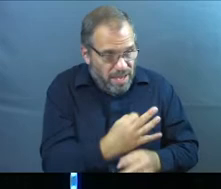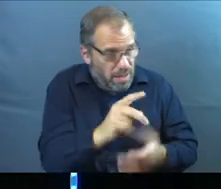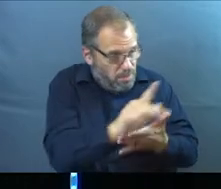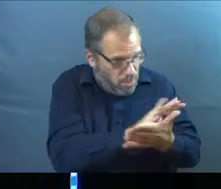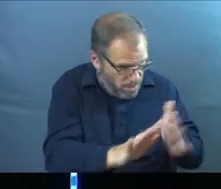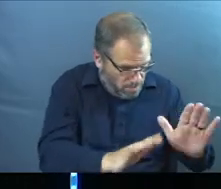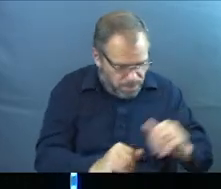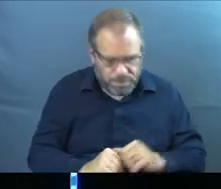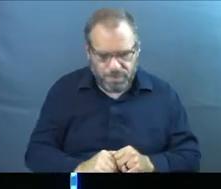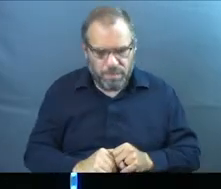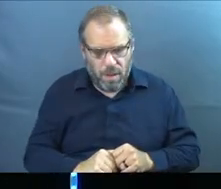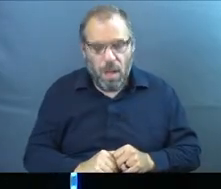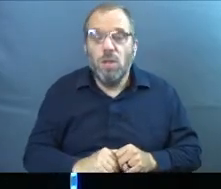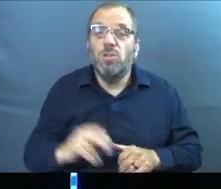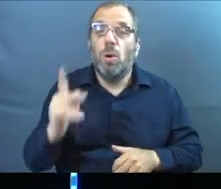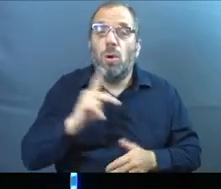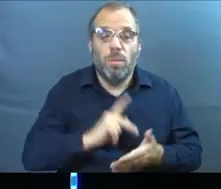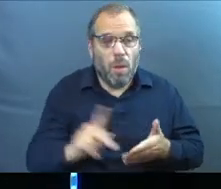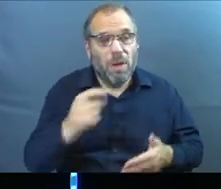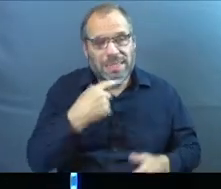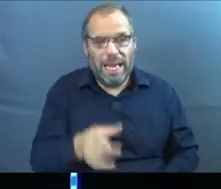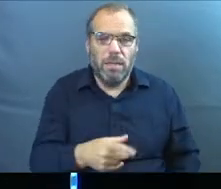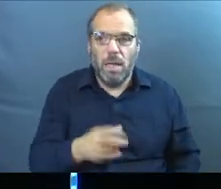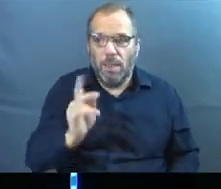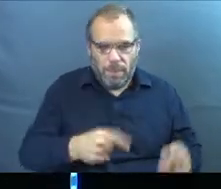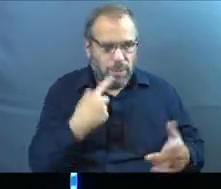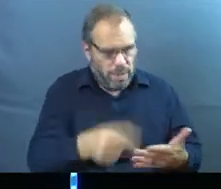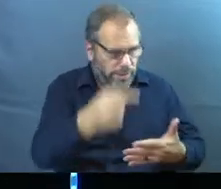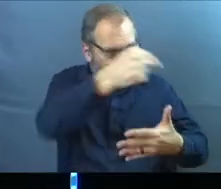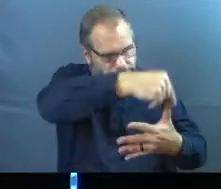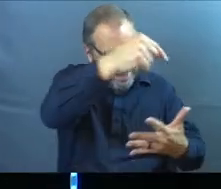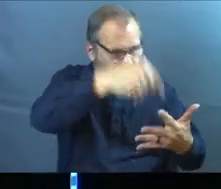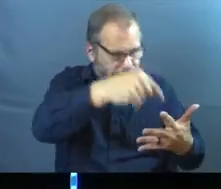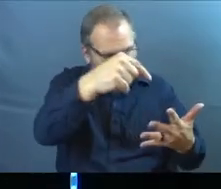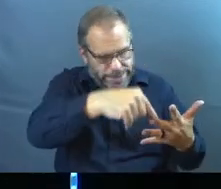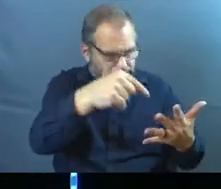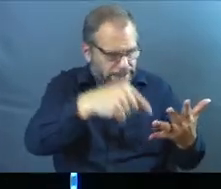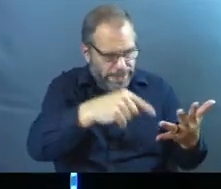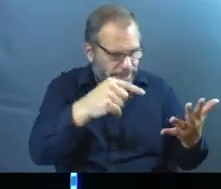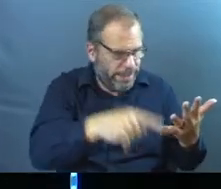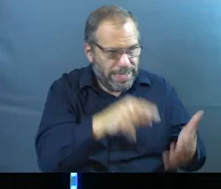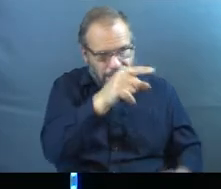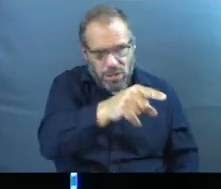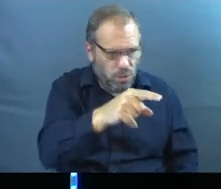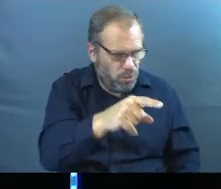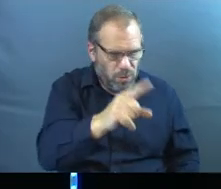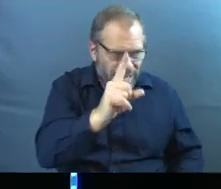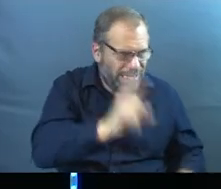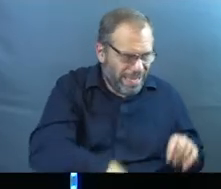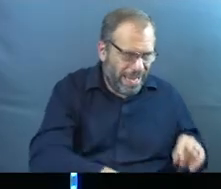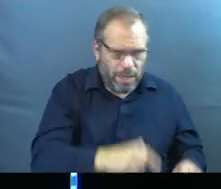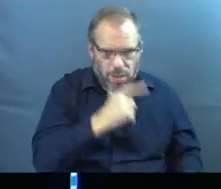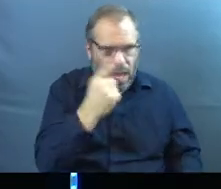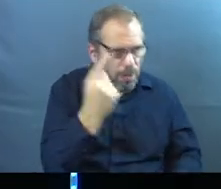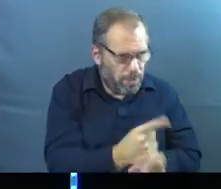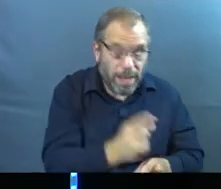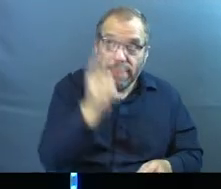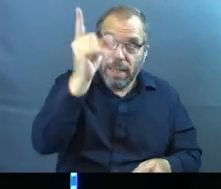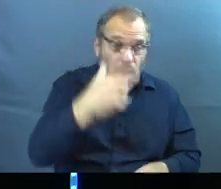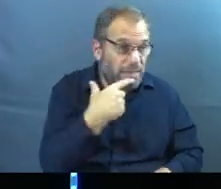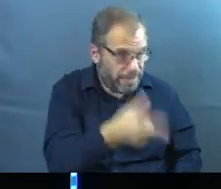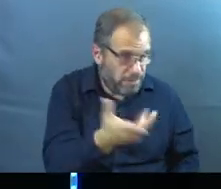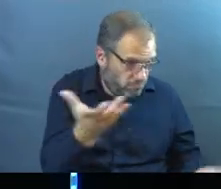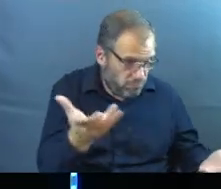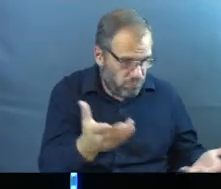purity. So Paul comes in and he's like, dude, people are going to tell you a thousand reasons why you shouldn't or are not who God says you